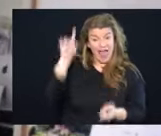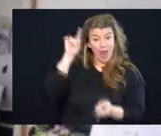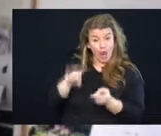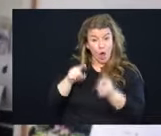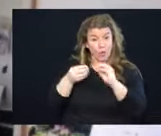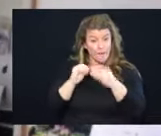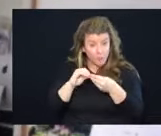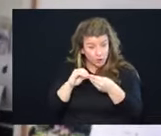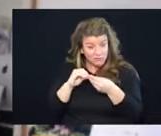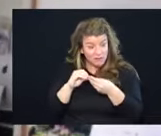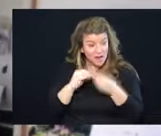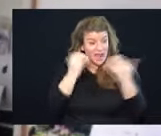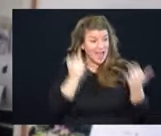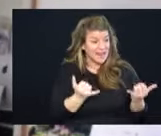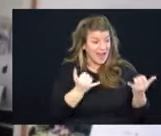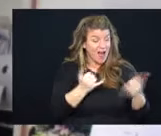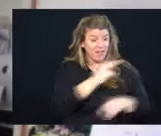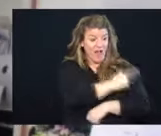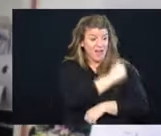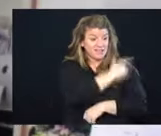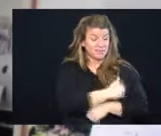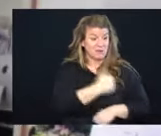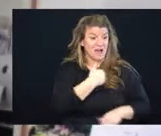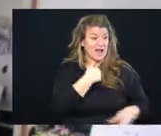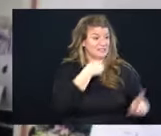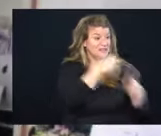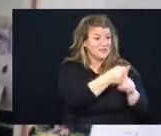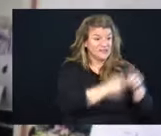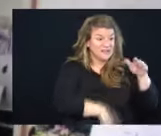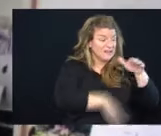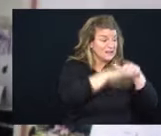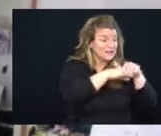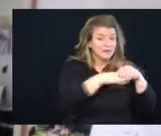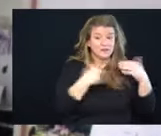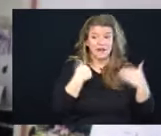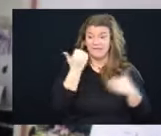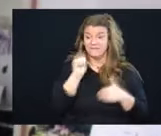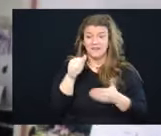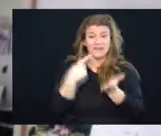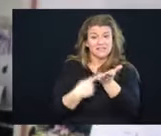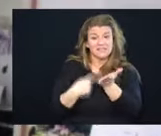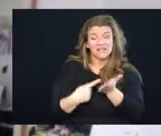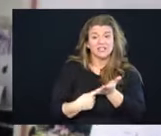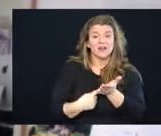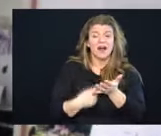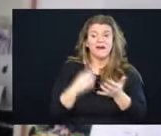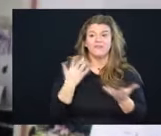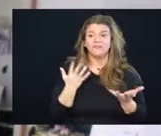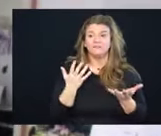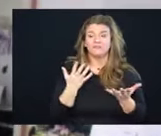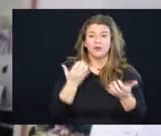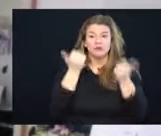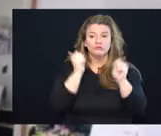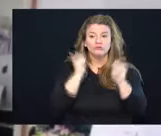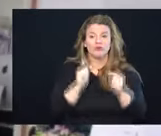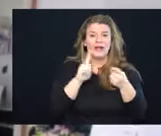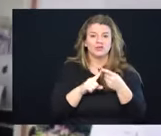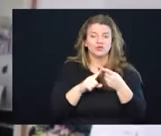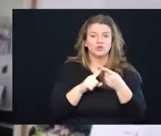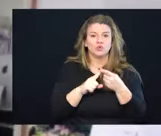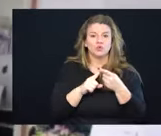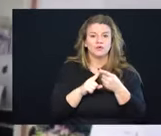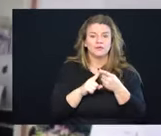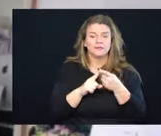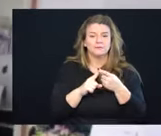and the fact the hospitals are under such strain, has there been any discussion of scaling back the state's vaccine distribution